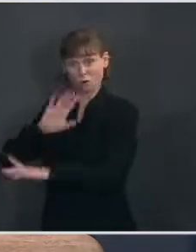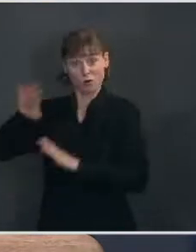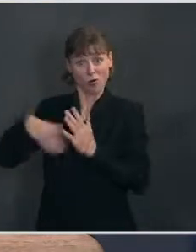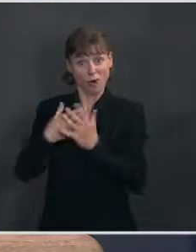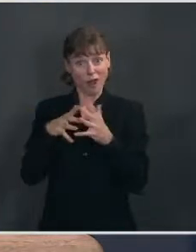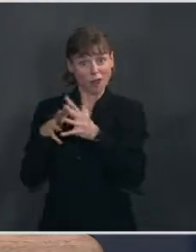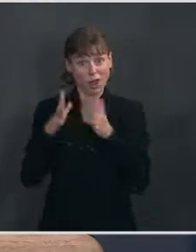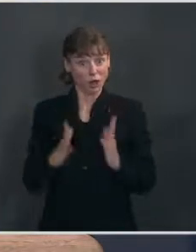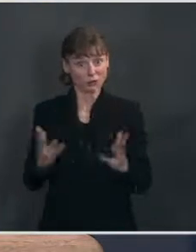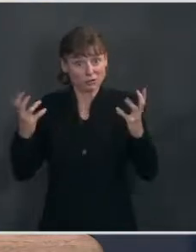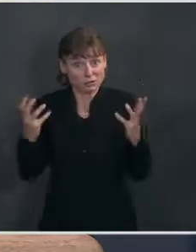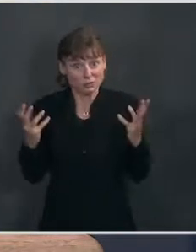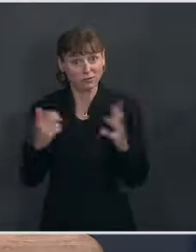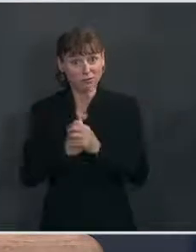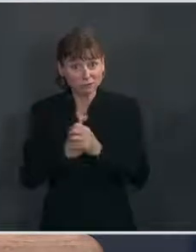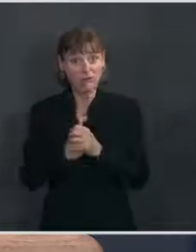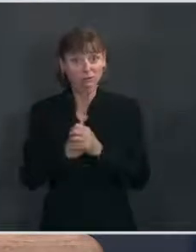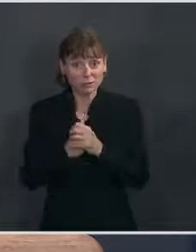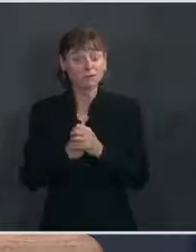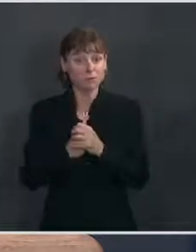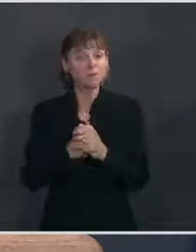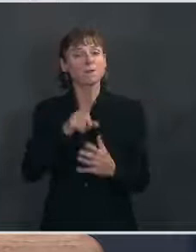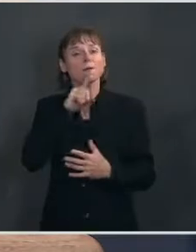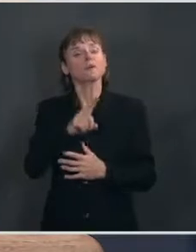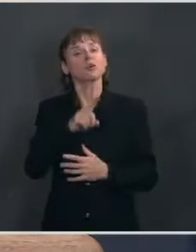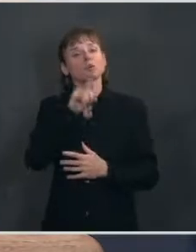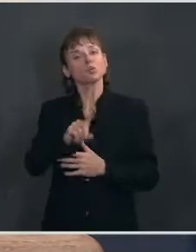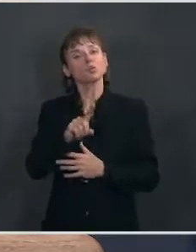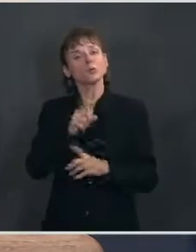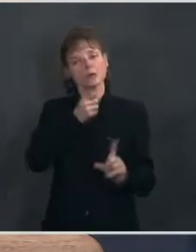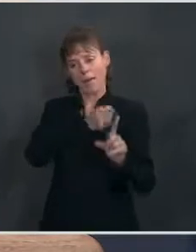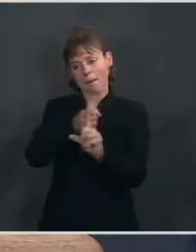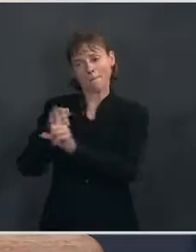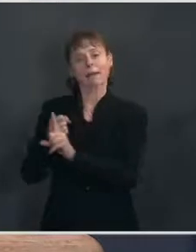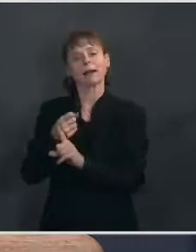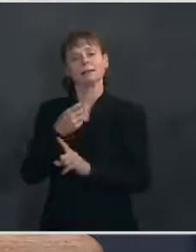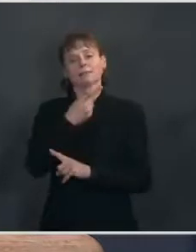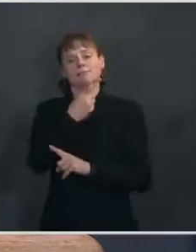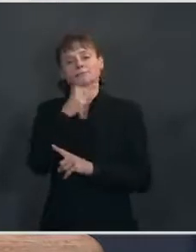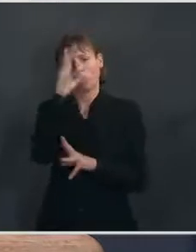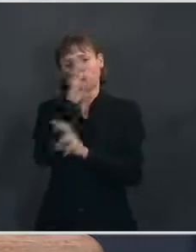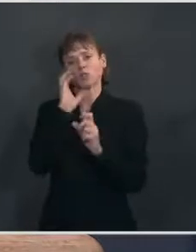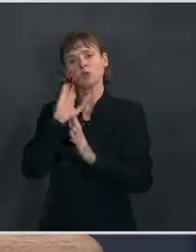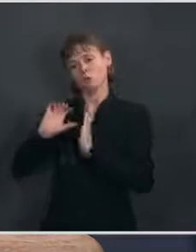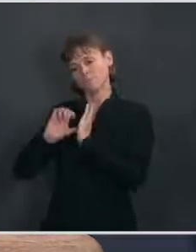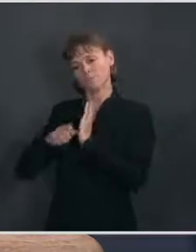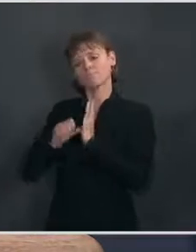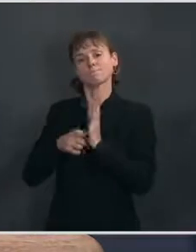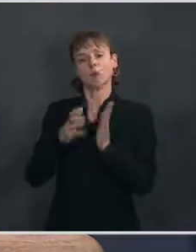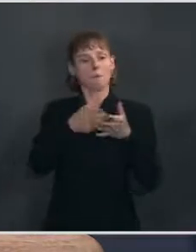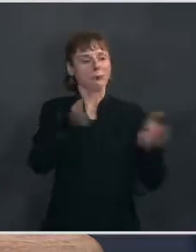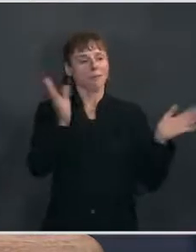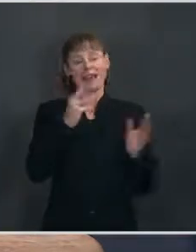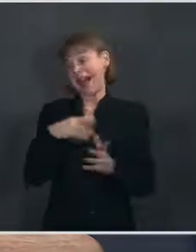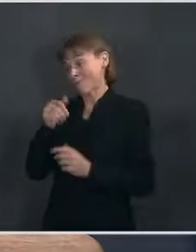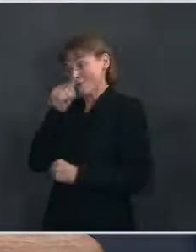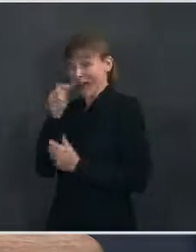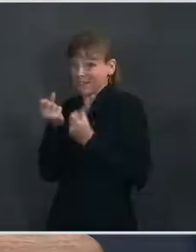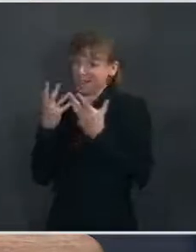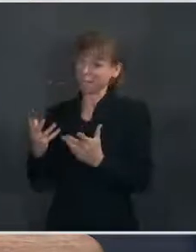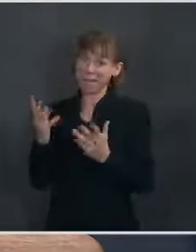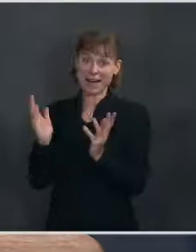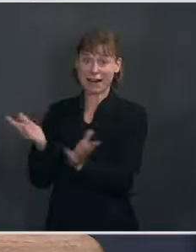So there are some real impacts, which he will certainly reiterate, as he has publicly and privately in many conversations. But